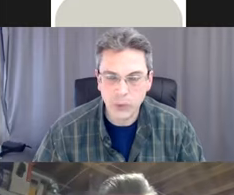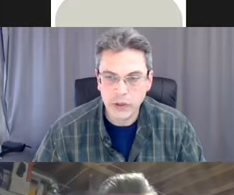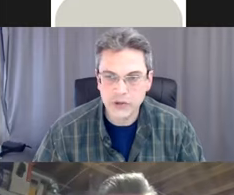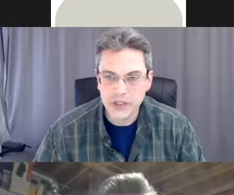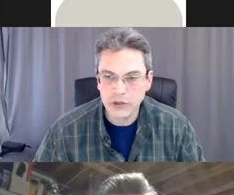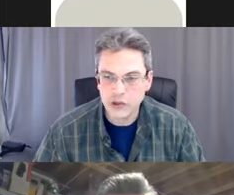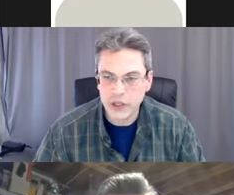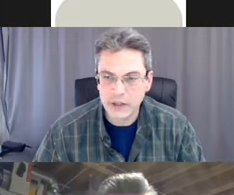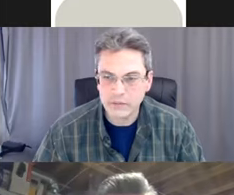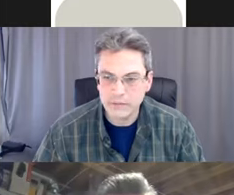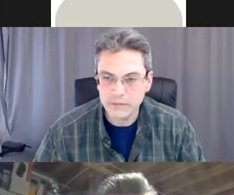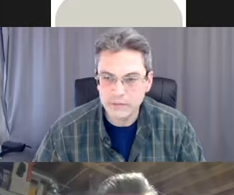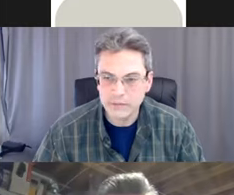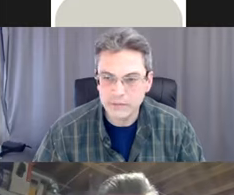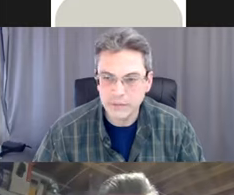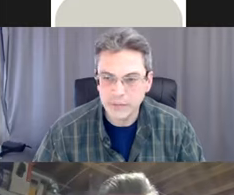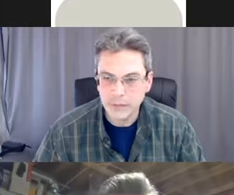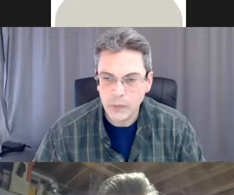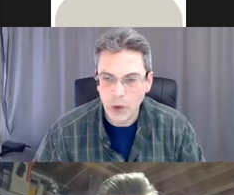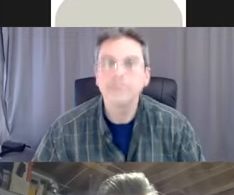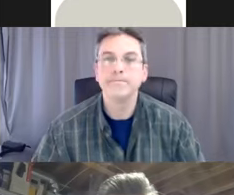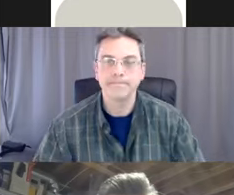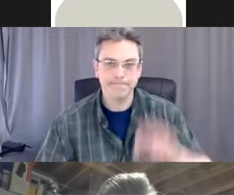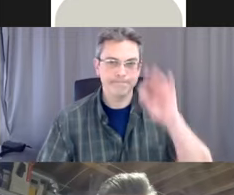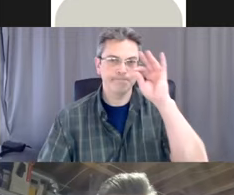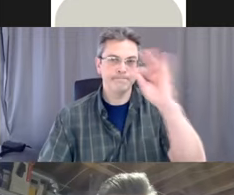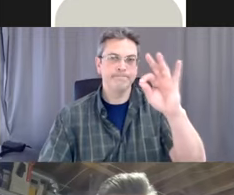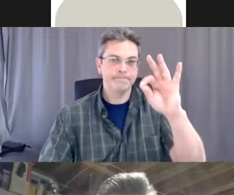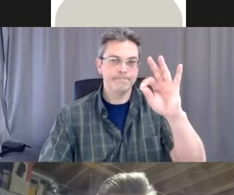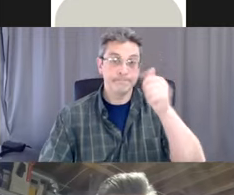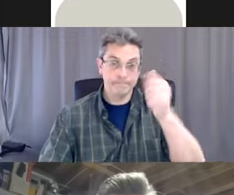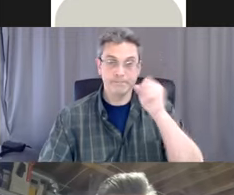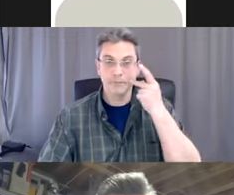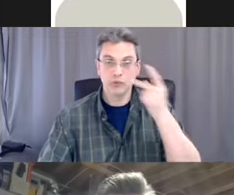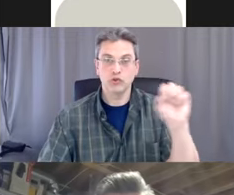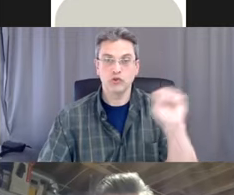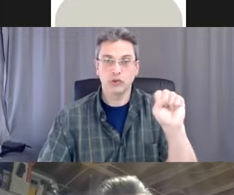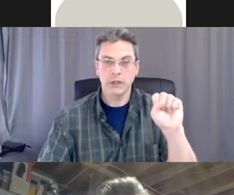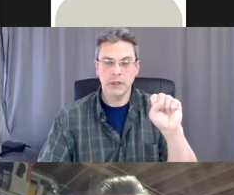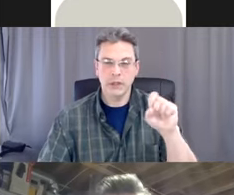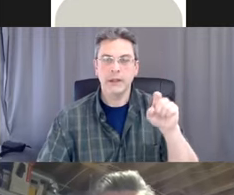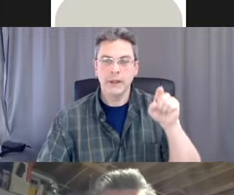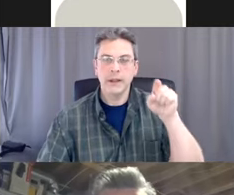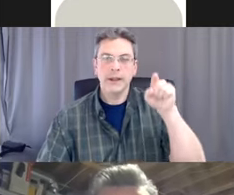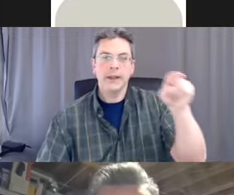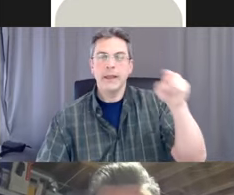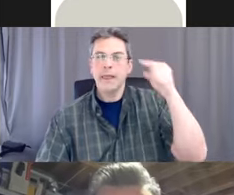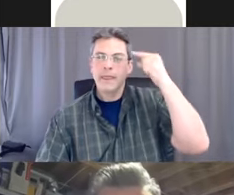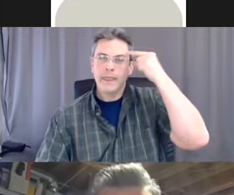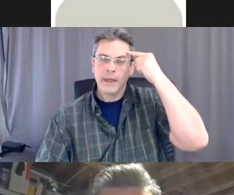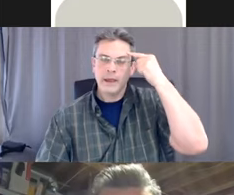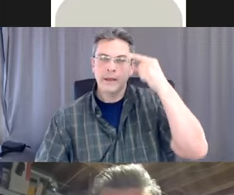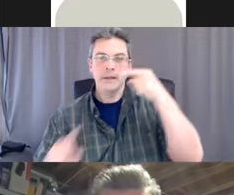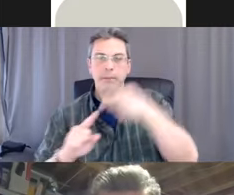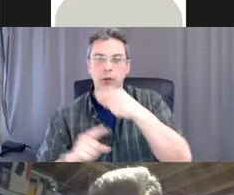that, but I, I'm what I'm okay. Now the person is saying they see both Tim and Sean, I believe it's an issue with speaker view